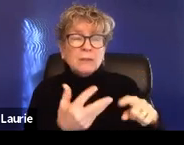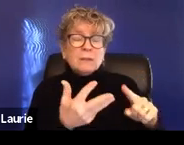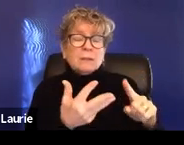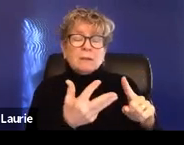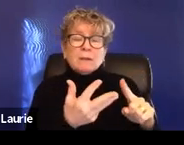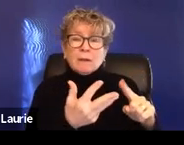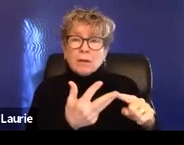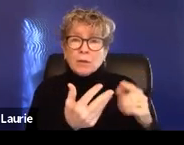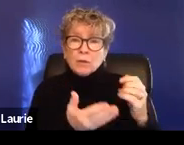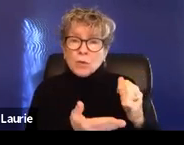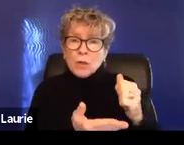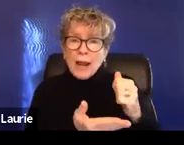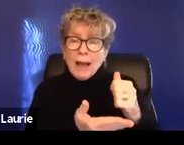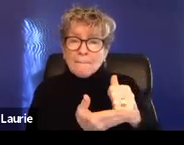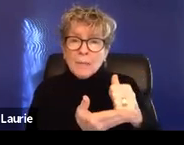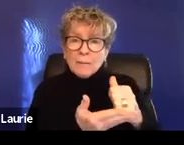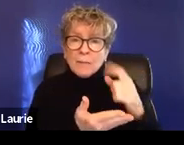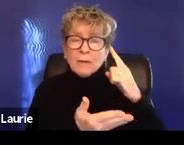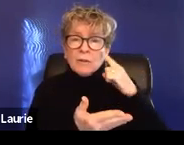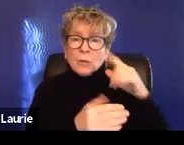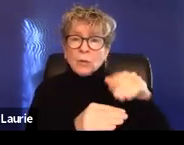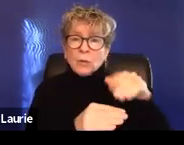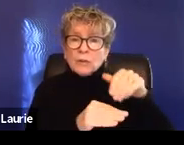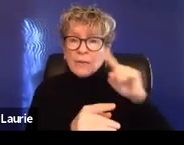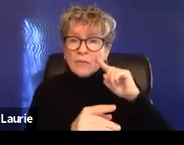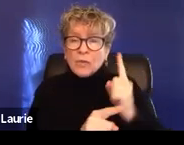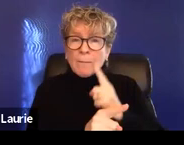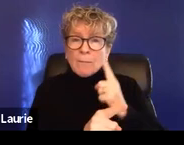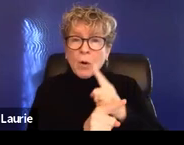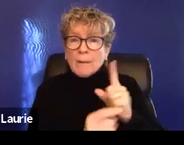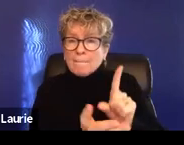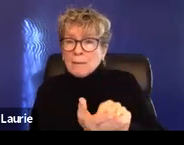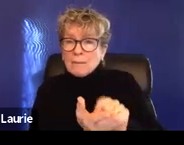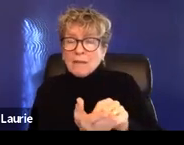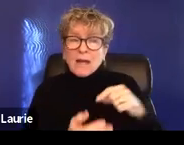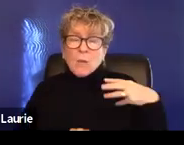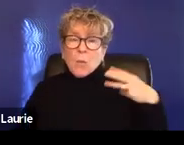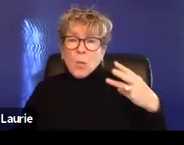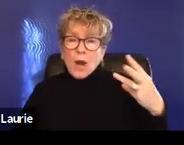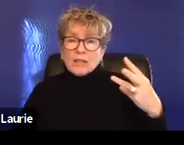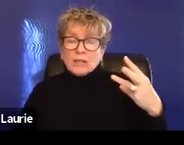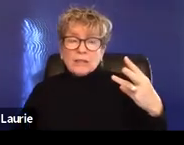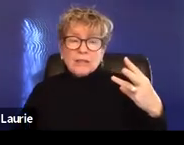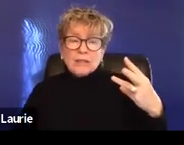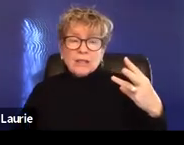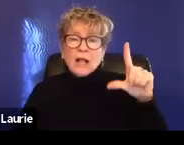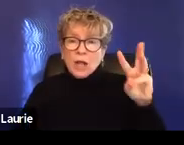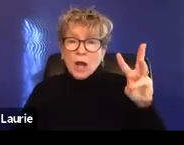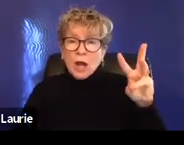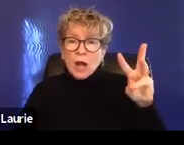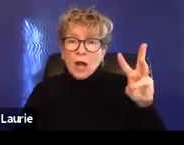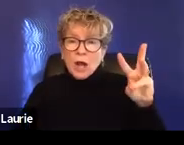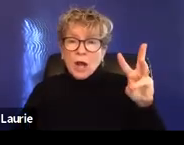can direct them to the appropriate publications like on Washington law help. You can show them where to find the